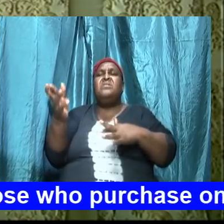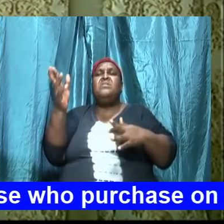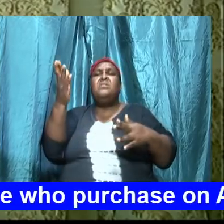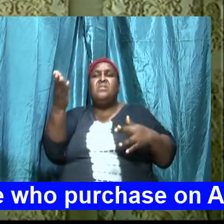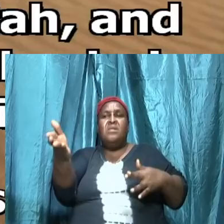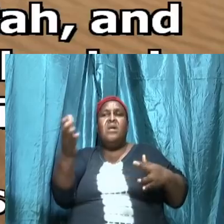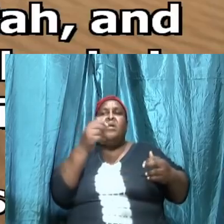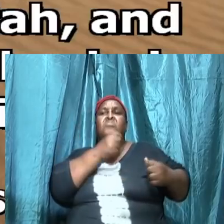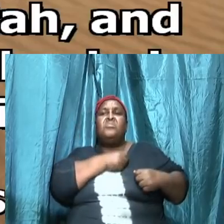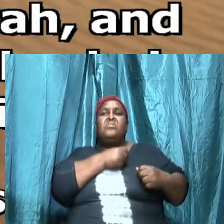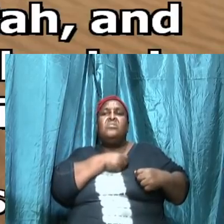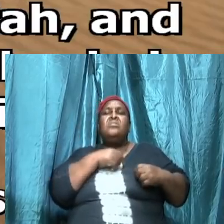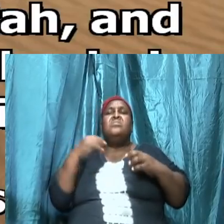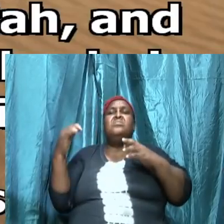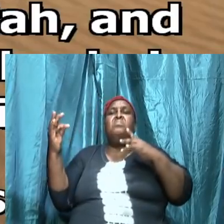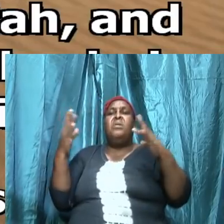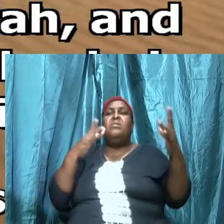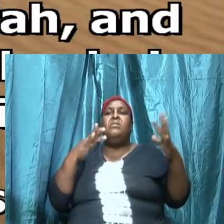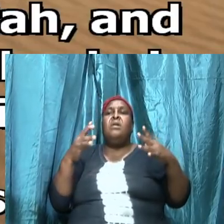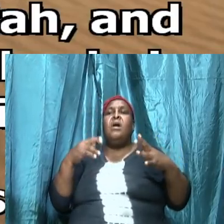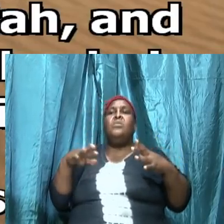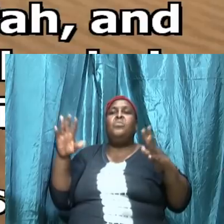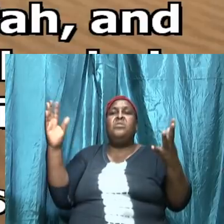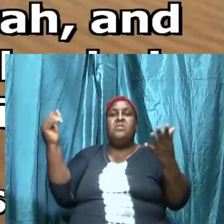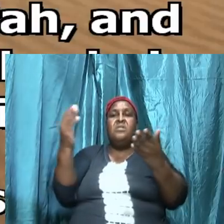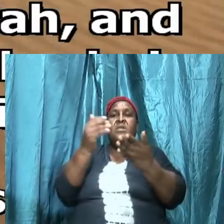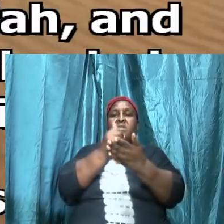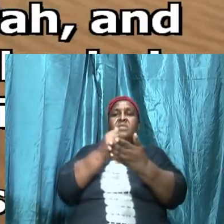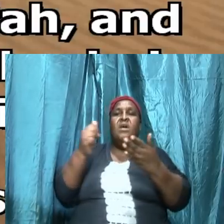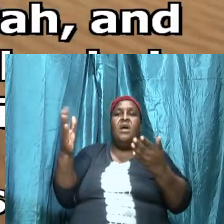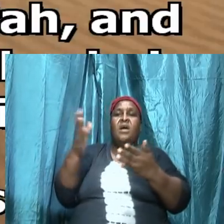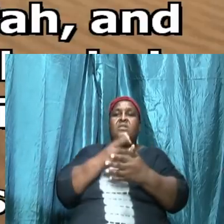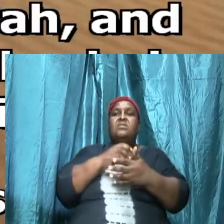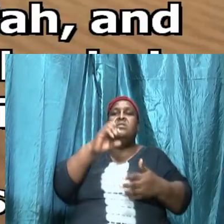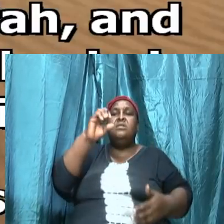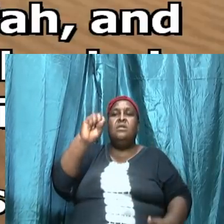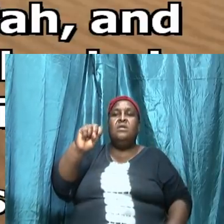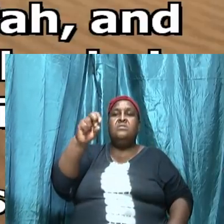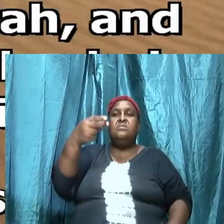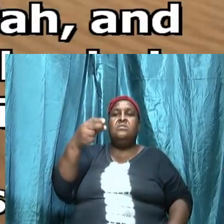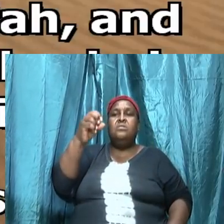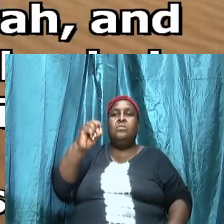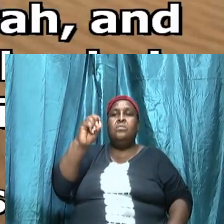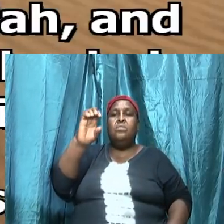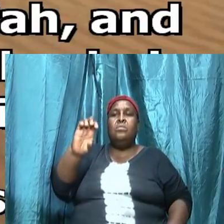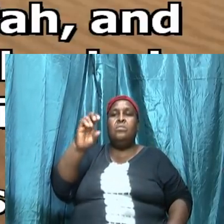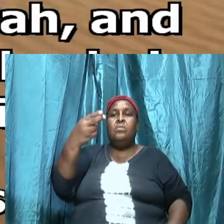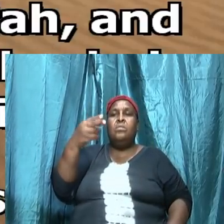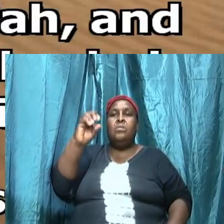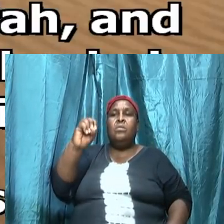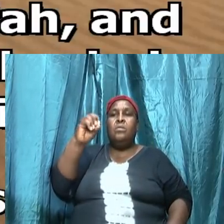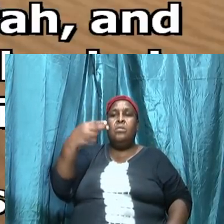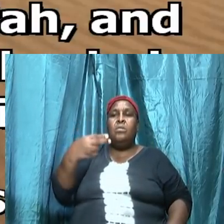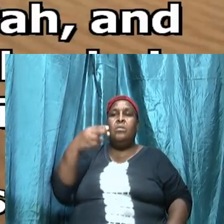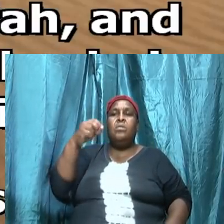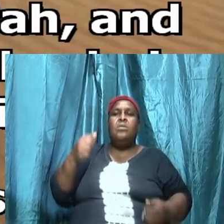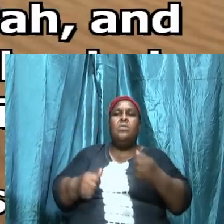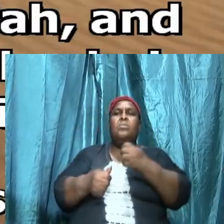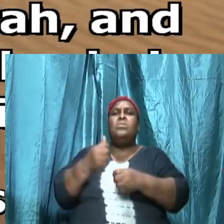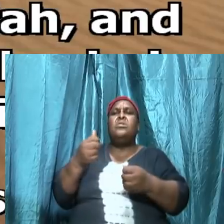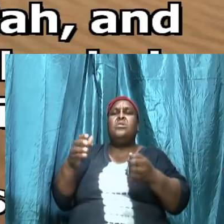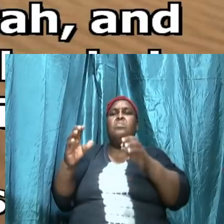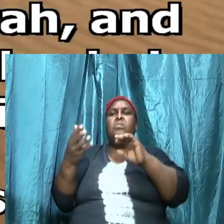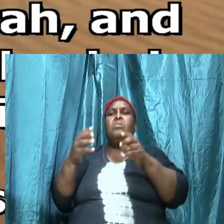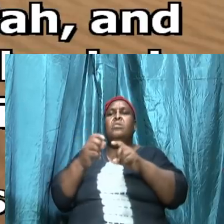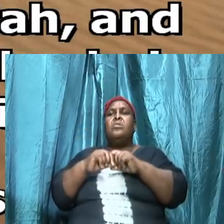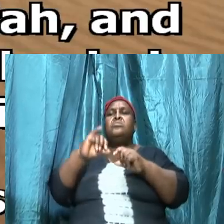their armies to battle and were gathered together at Shokoth which belongeth to